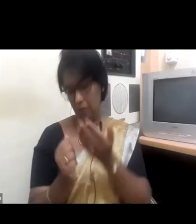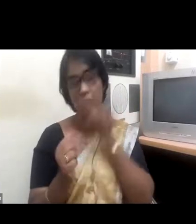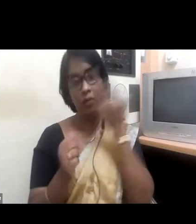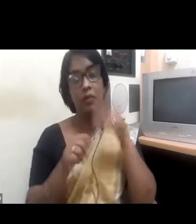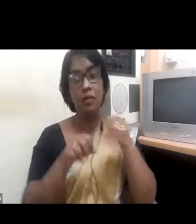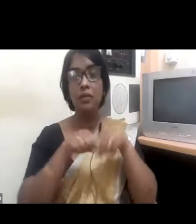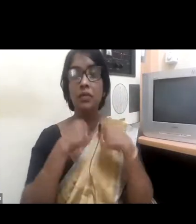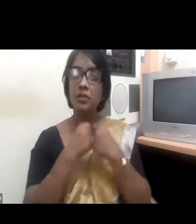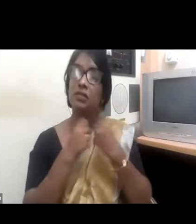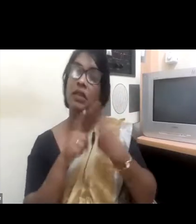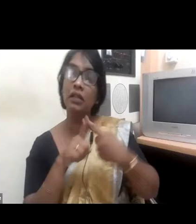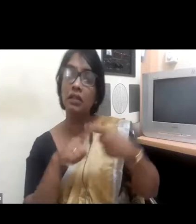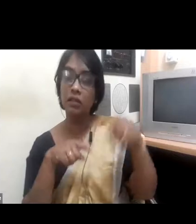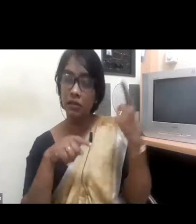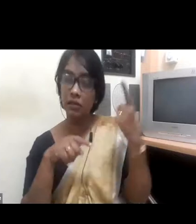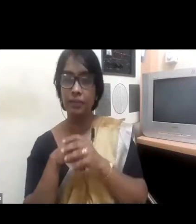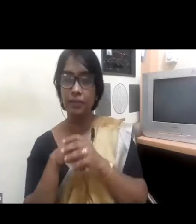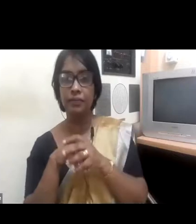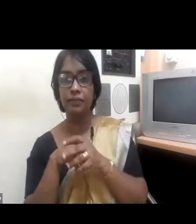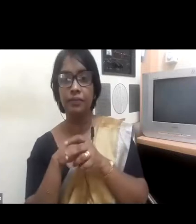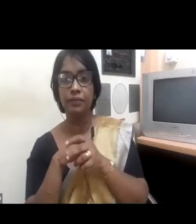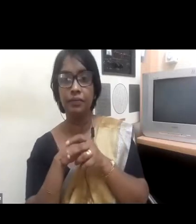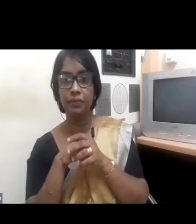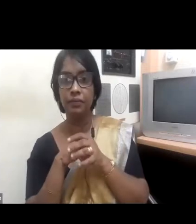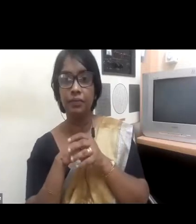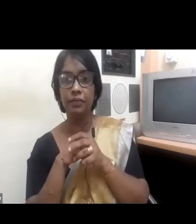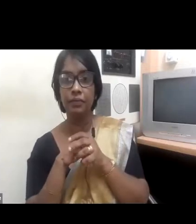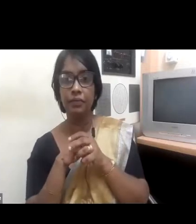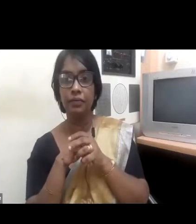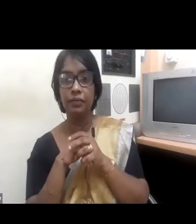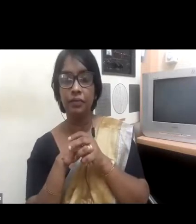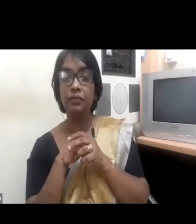on a board can really improve performance and increase innovation.